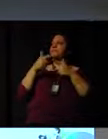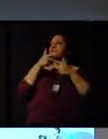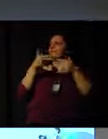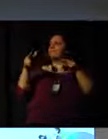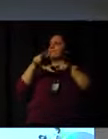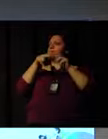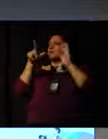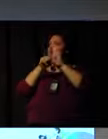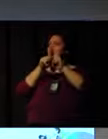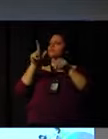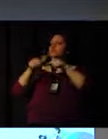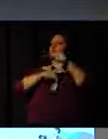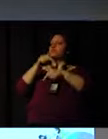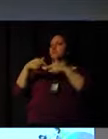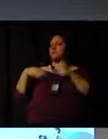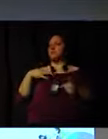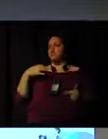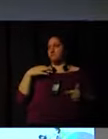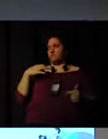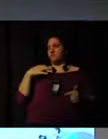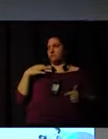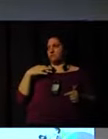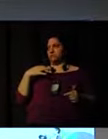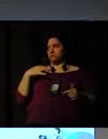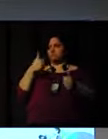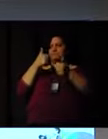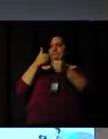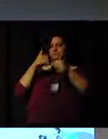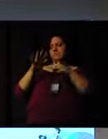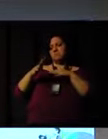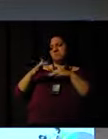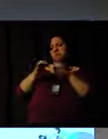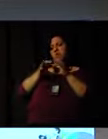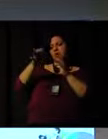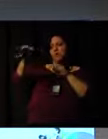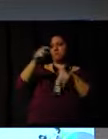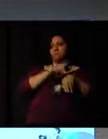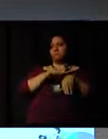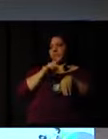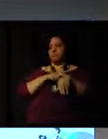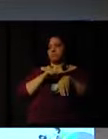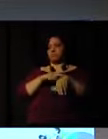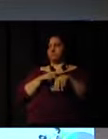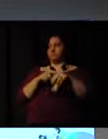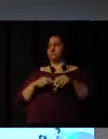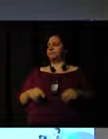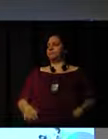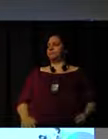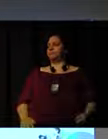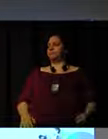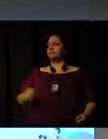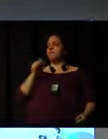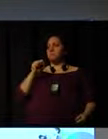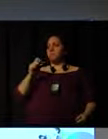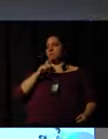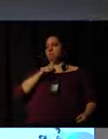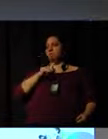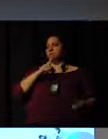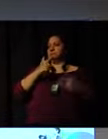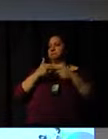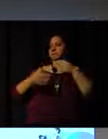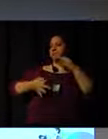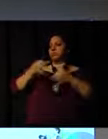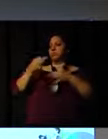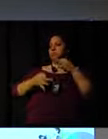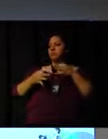legal implications of voluntary work on mid and long term. Can it have